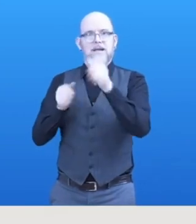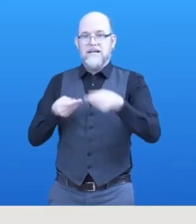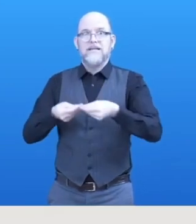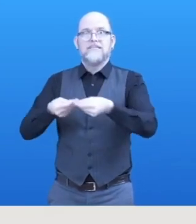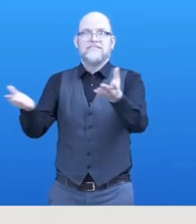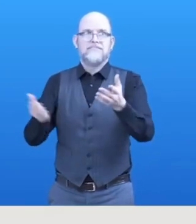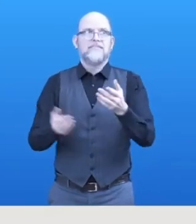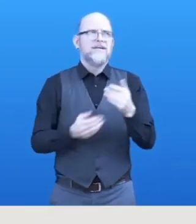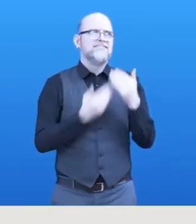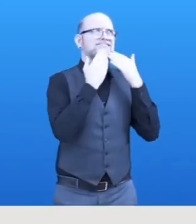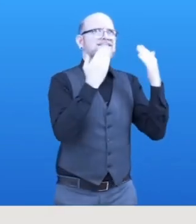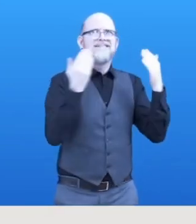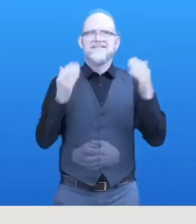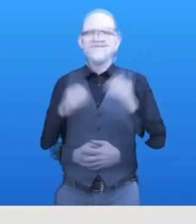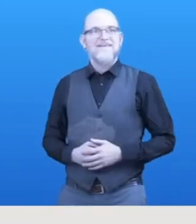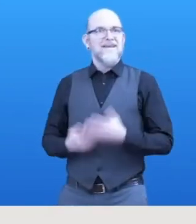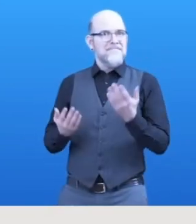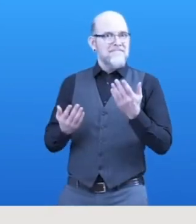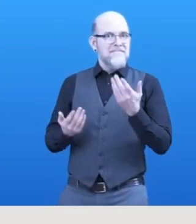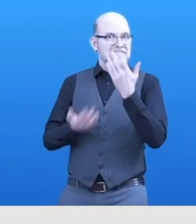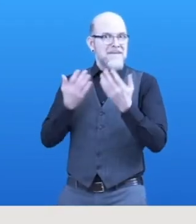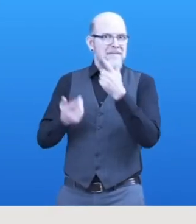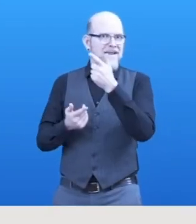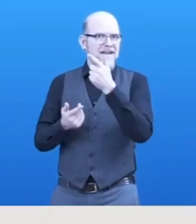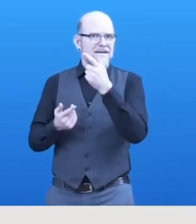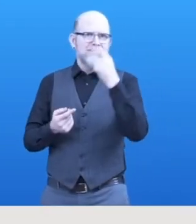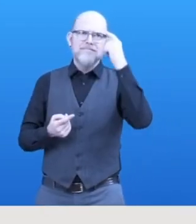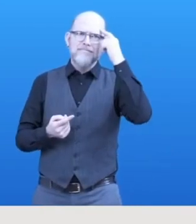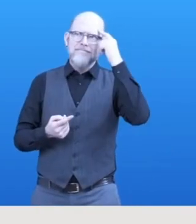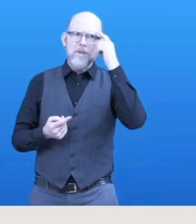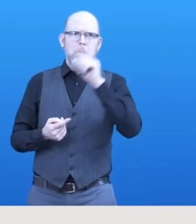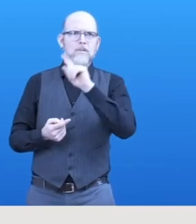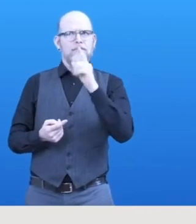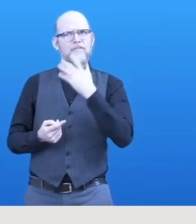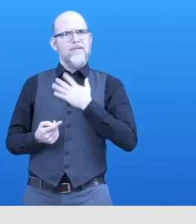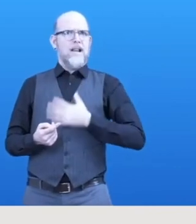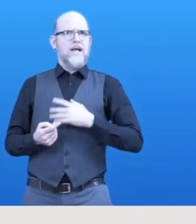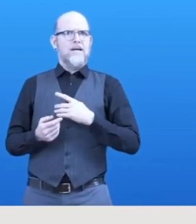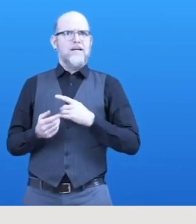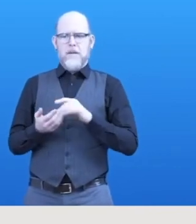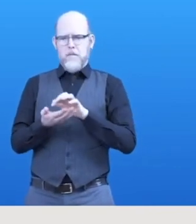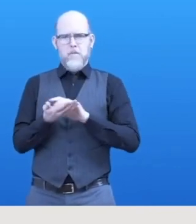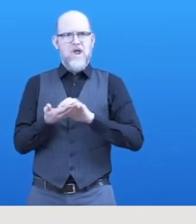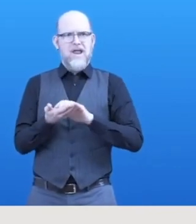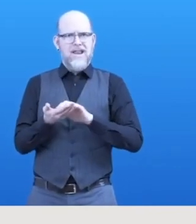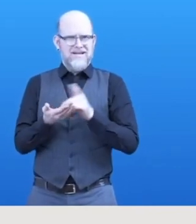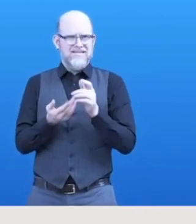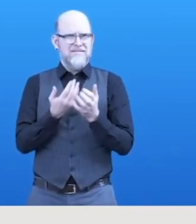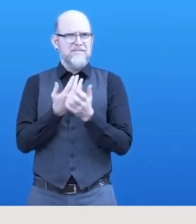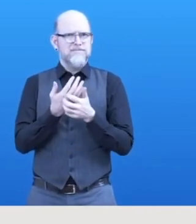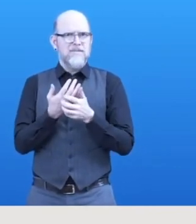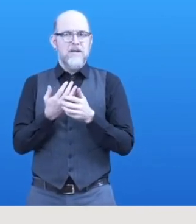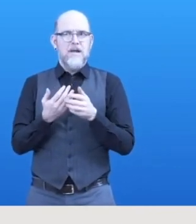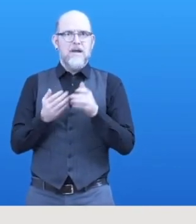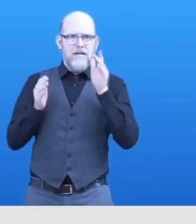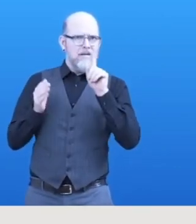Maybe you do not only want to use braille as input methodology on your mobile